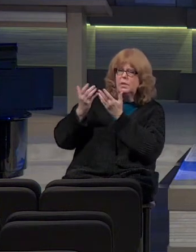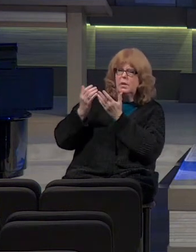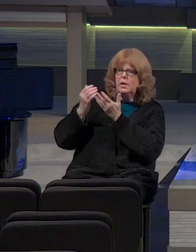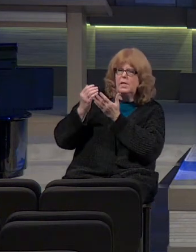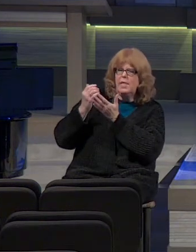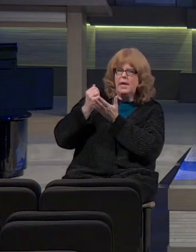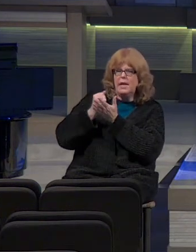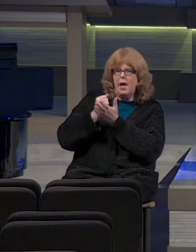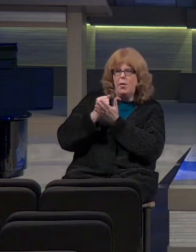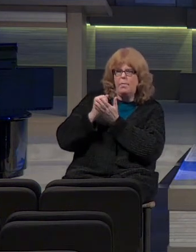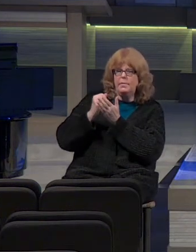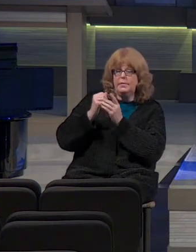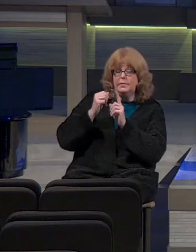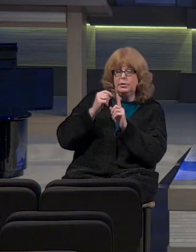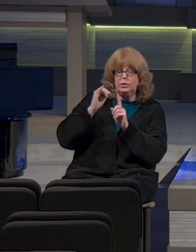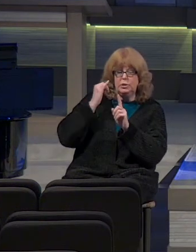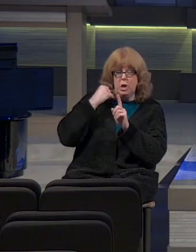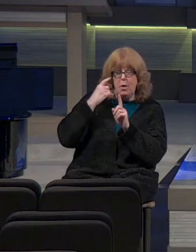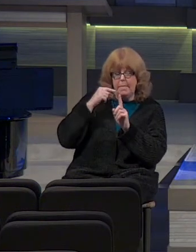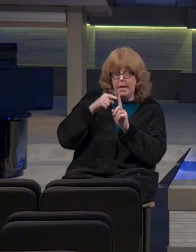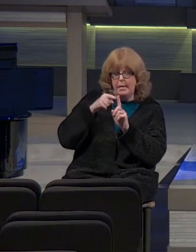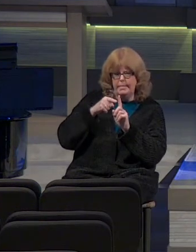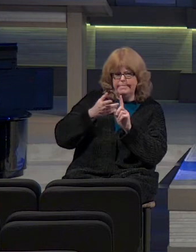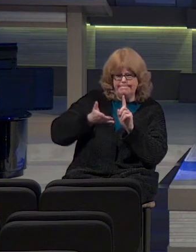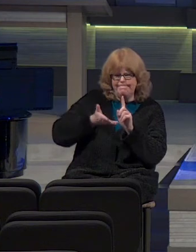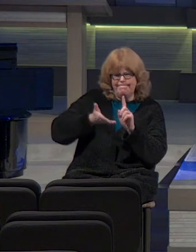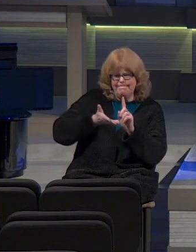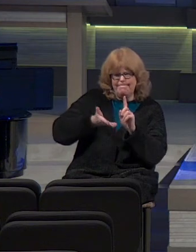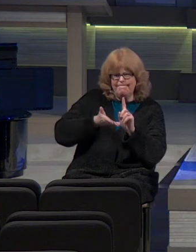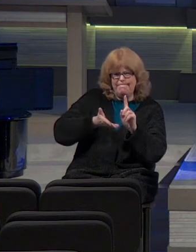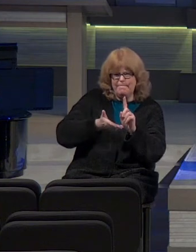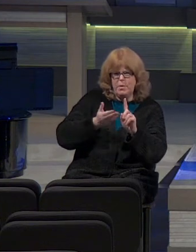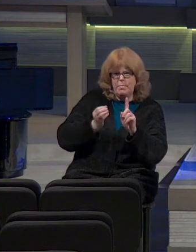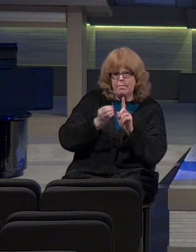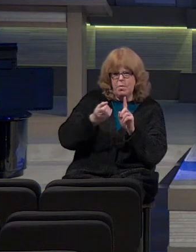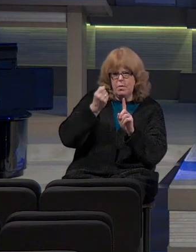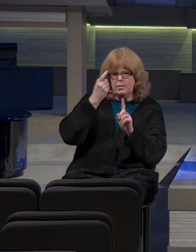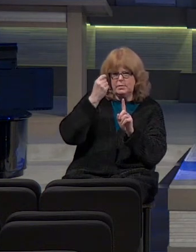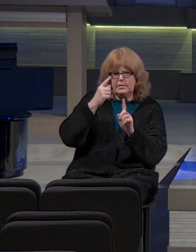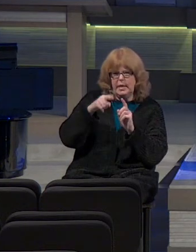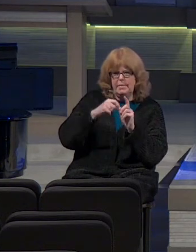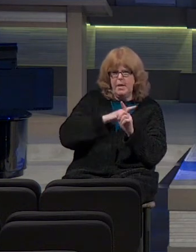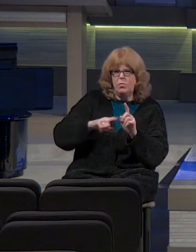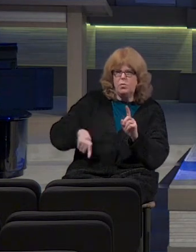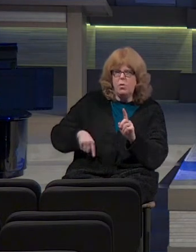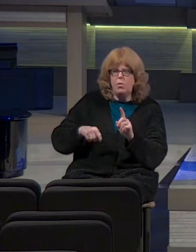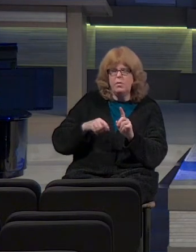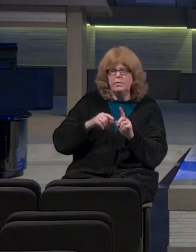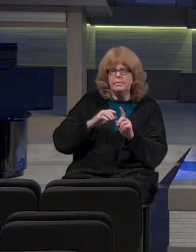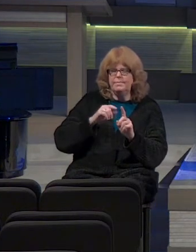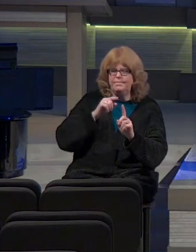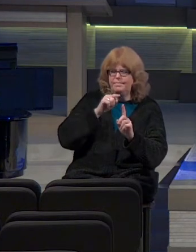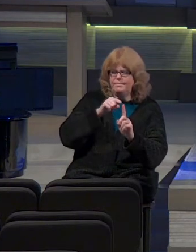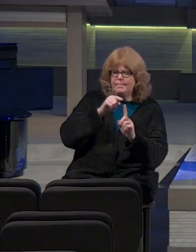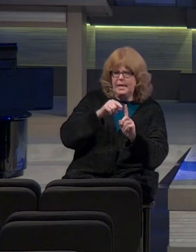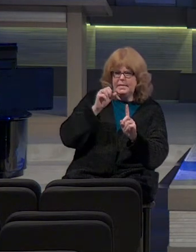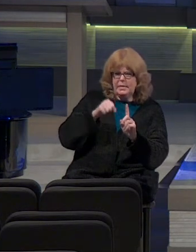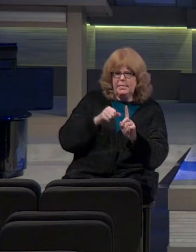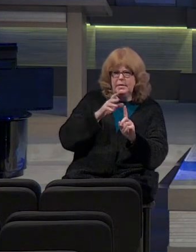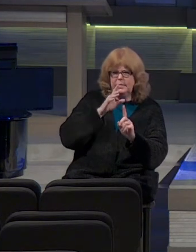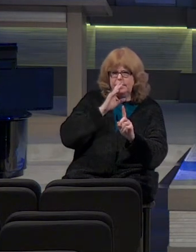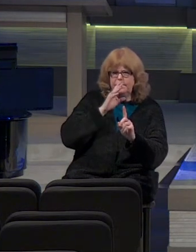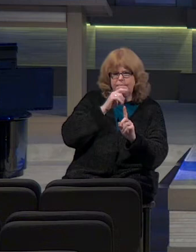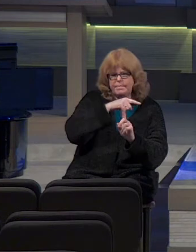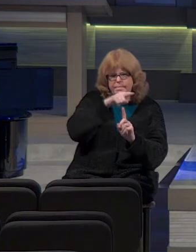move Jeremiah along in his understanding of the Lord and of his ability to speak